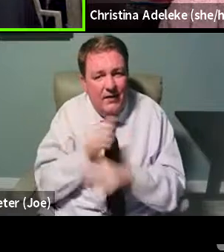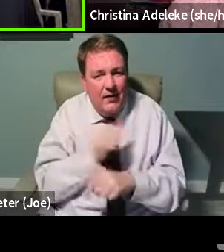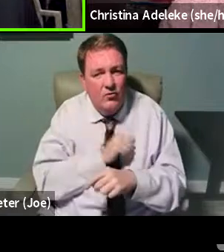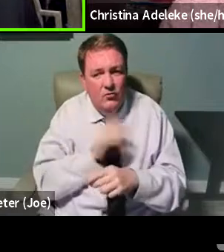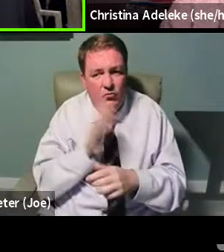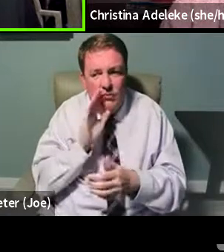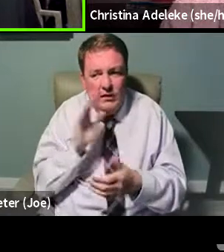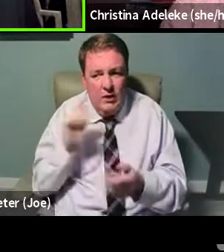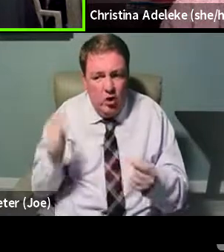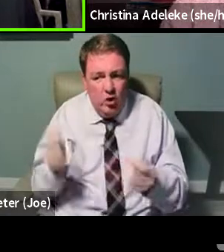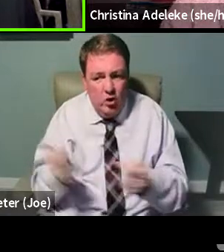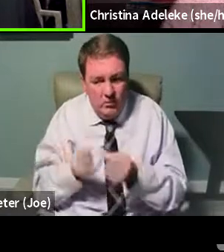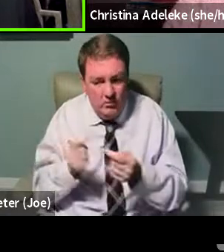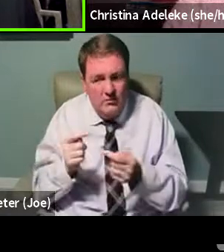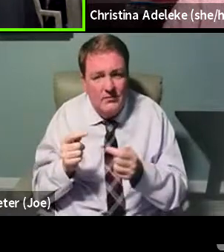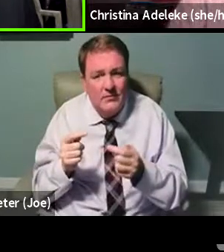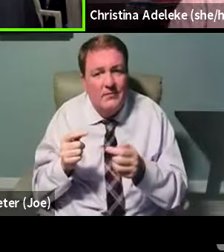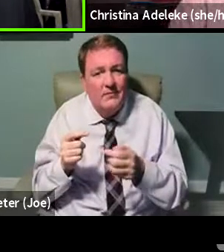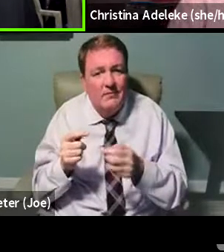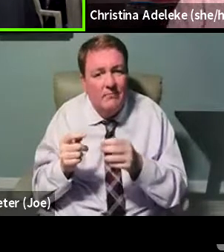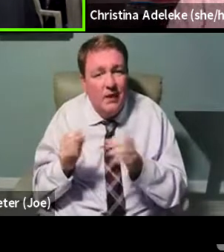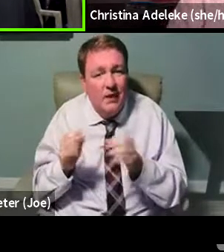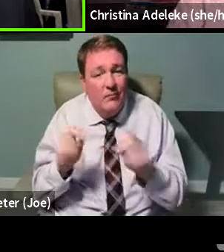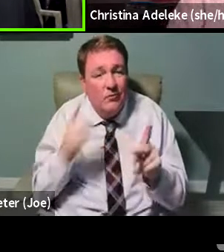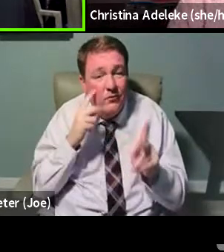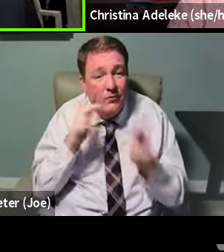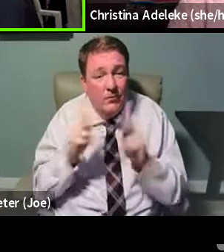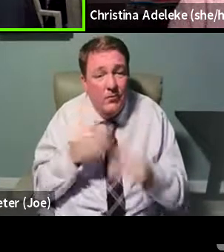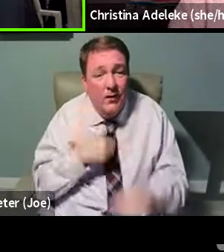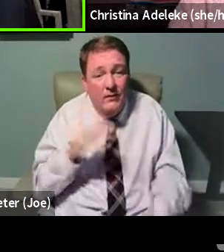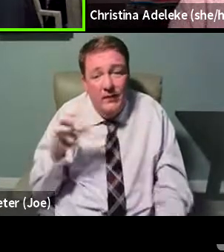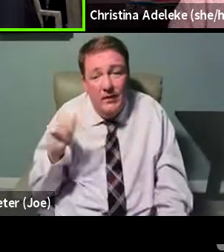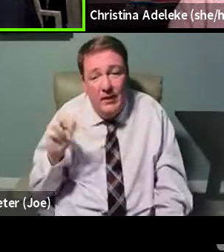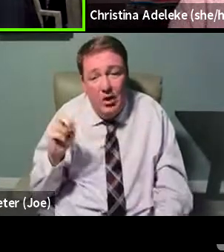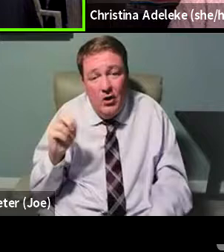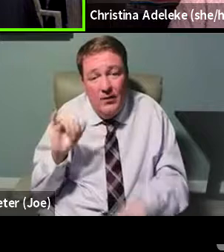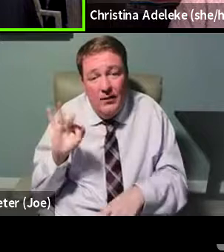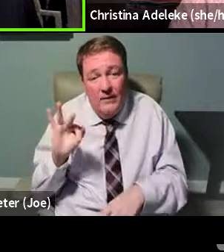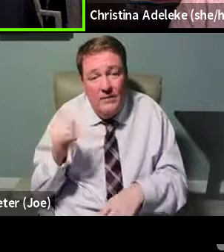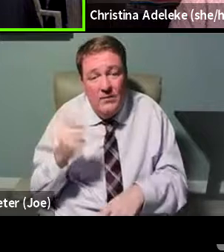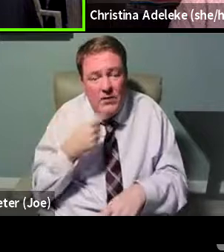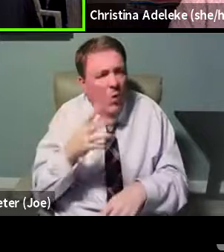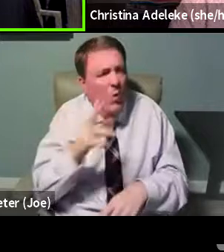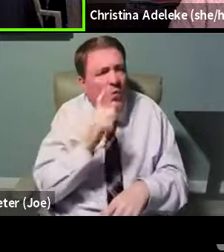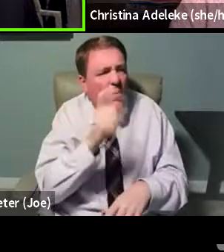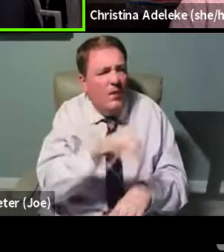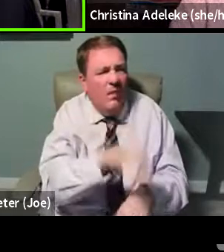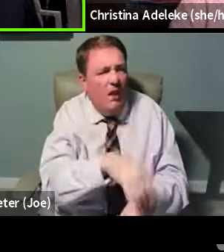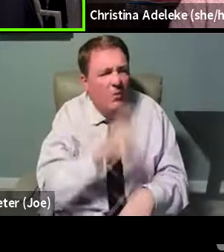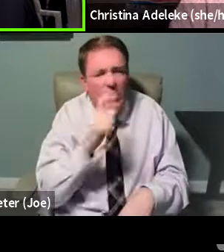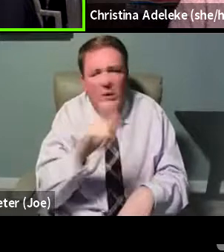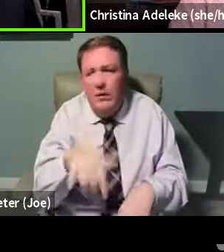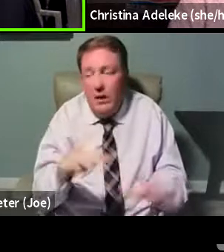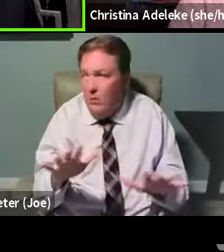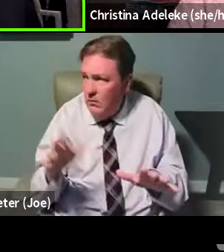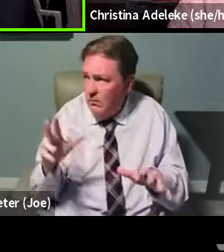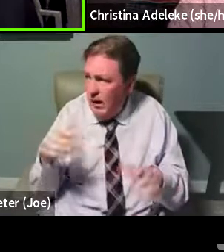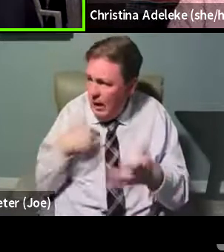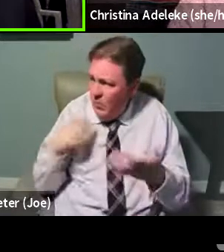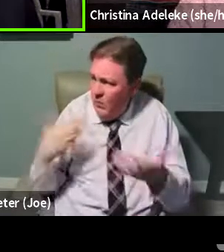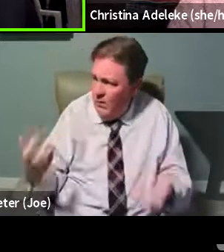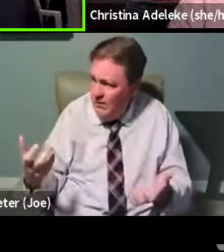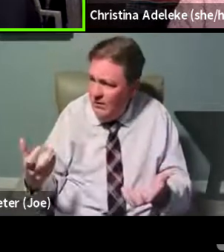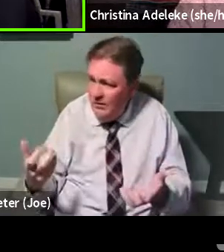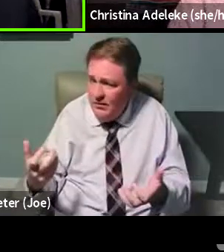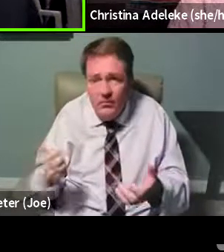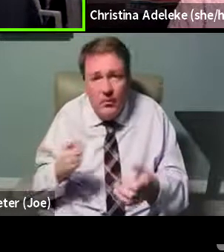people to even have care that, you know, somebody's telling you what you need or don't need. So I think patients are